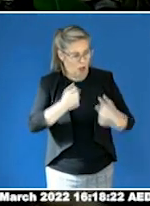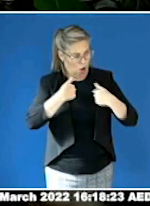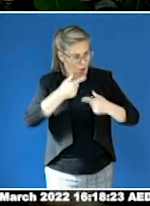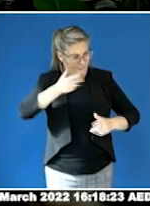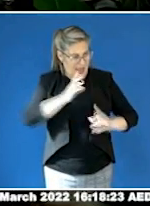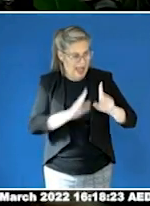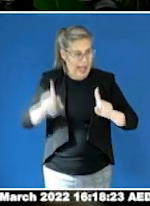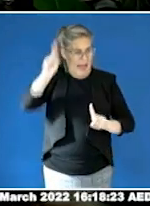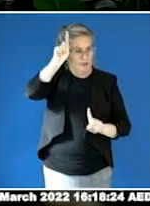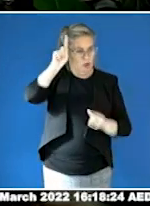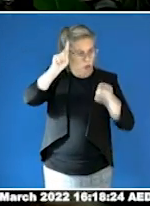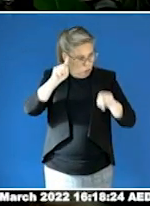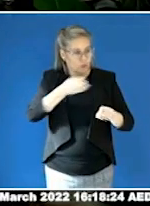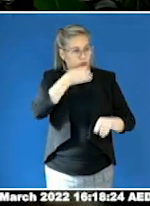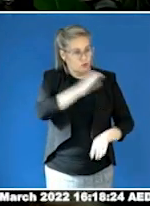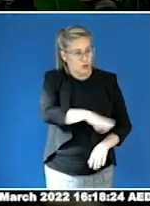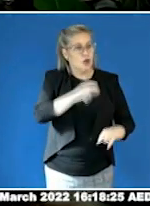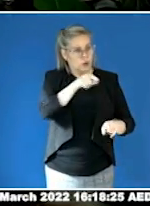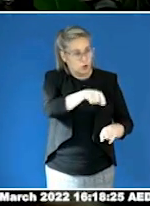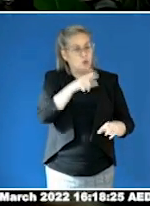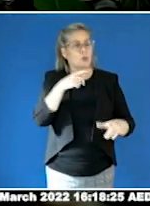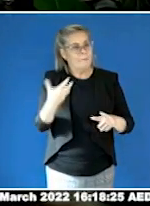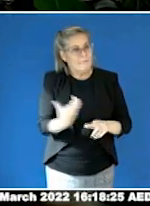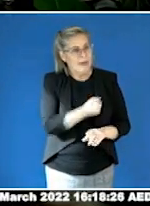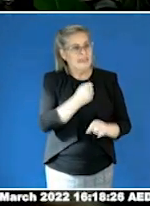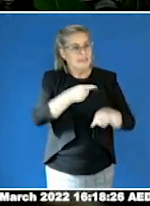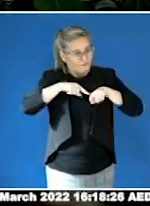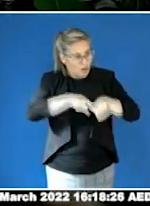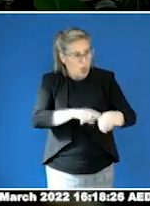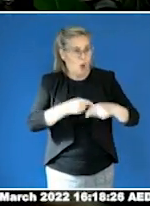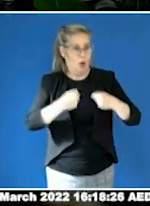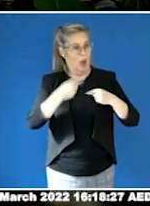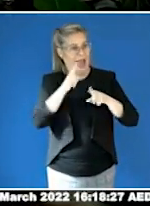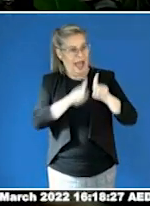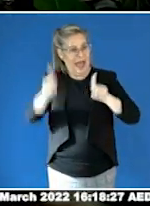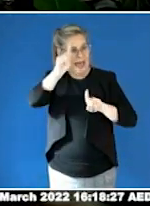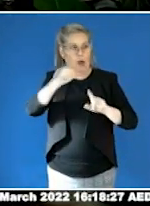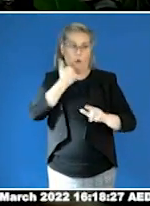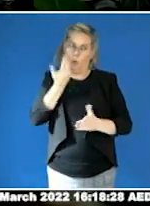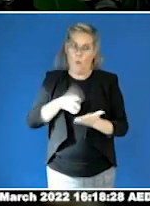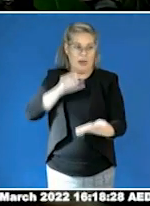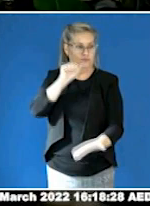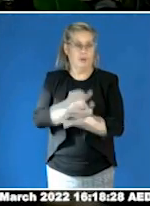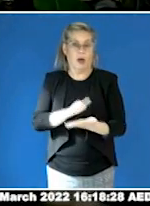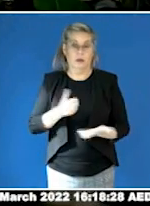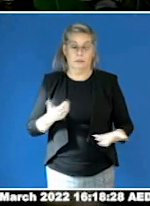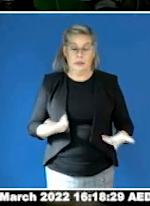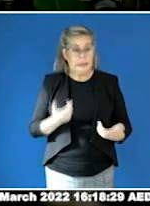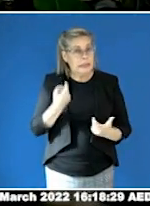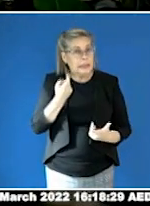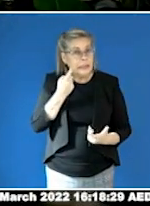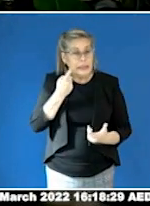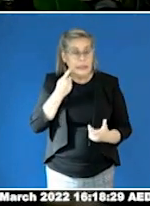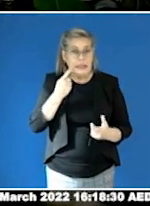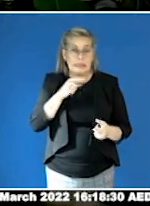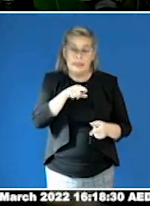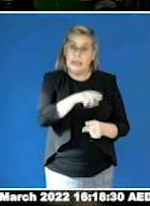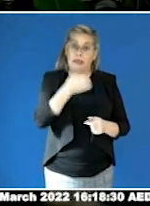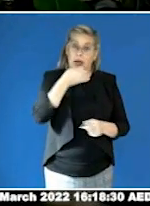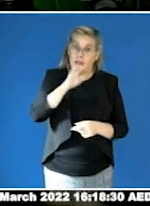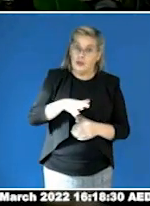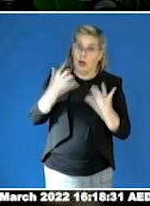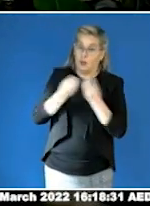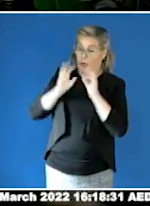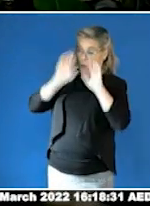aversive. Rooming and pairing, grooming essentially one and the same. Both processes are intended to develop a relationship